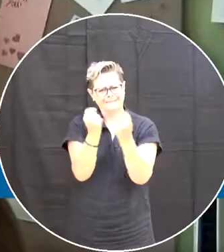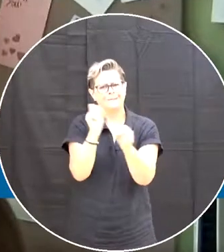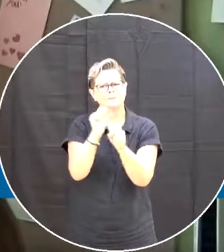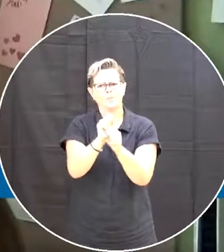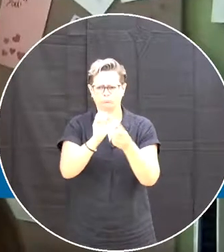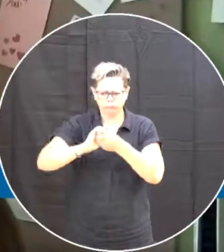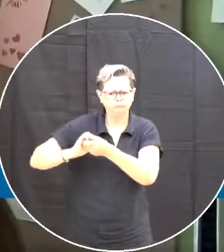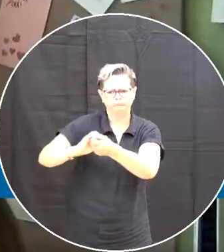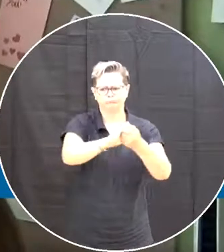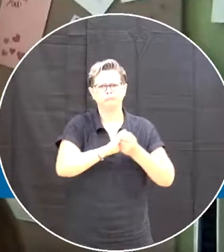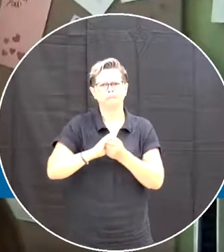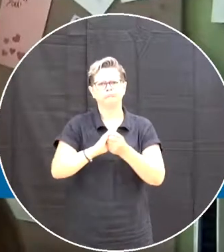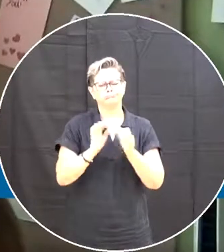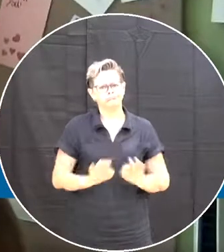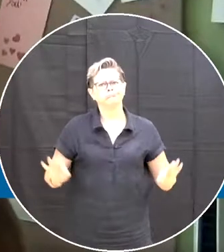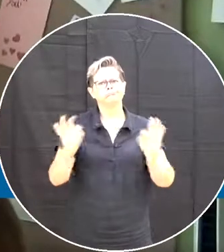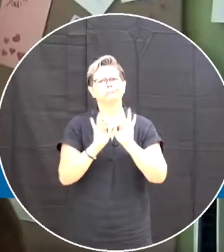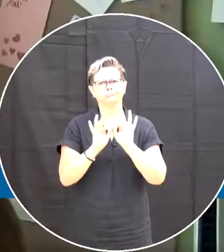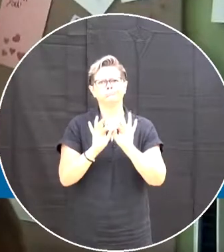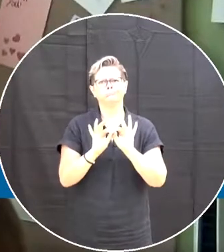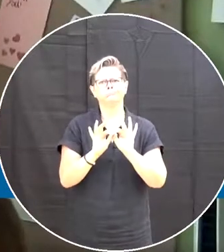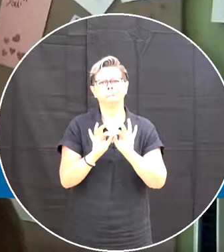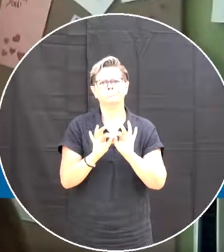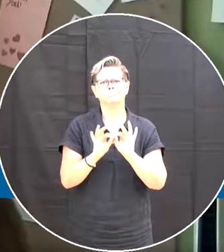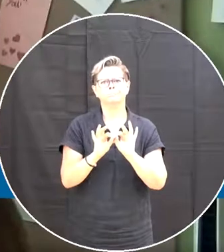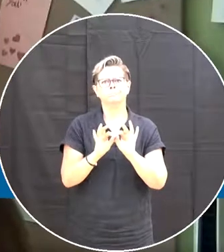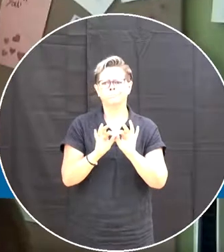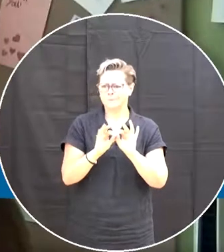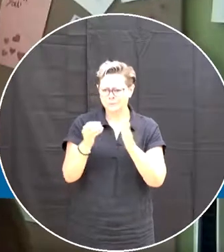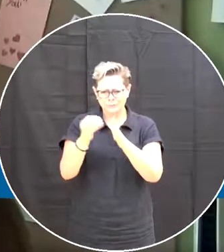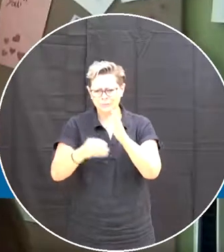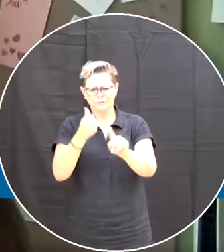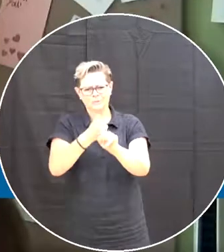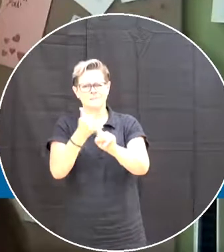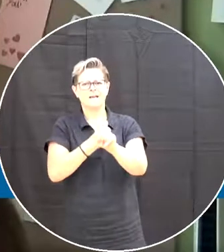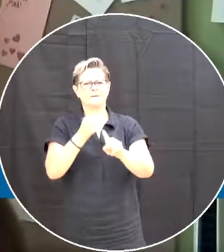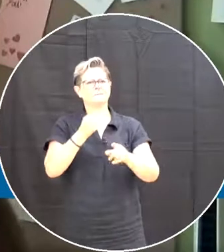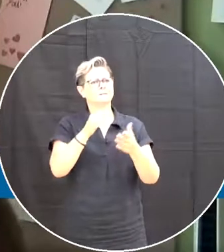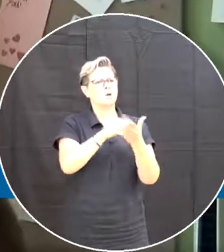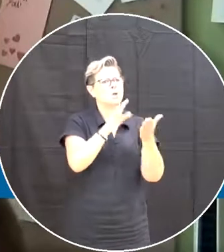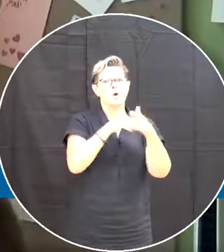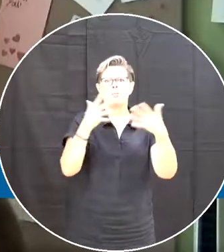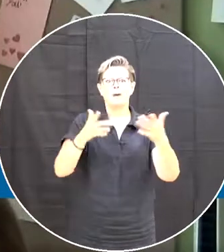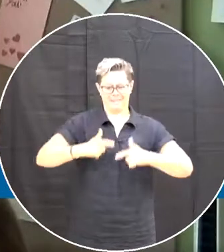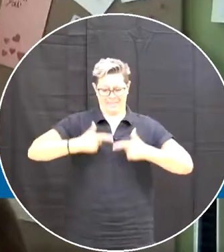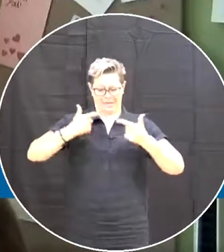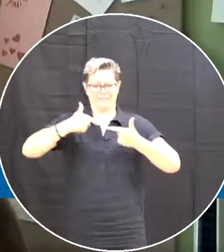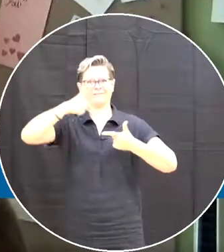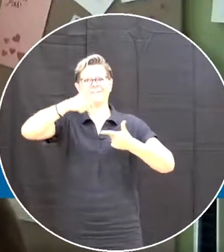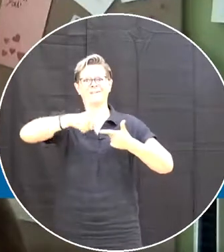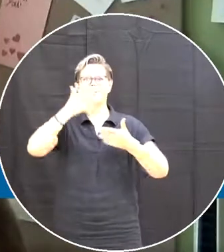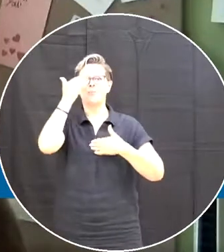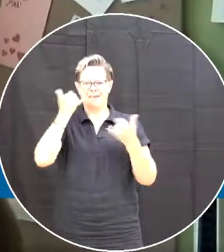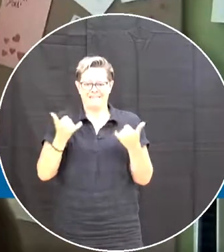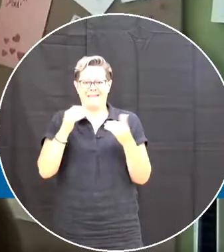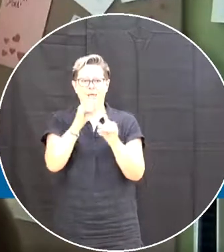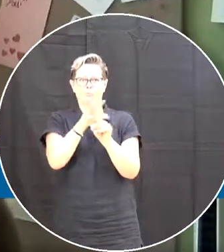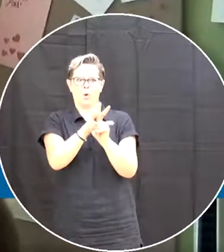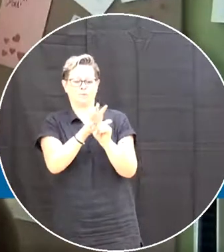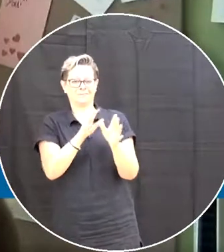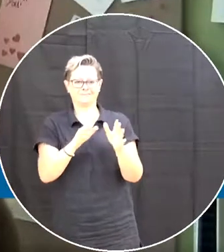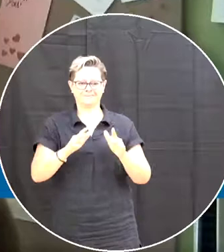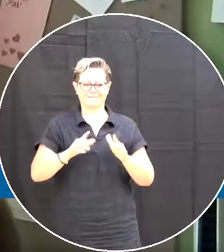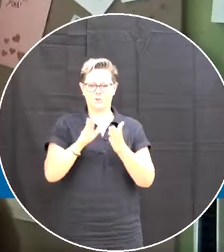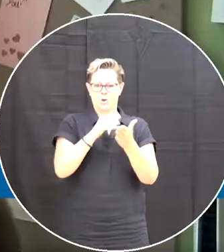They just They're already good at learning, good at life Because they're being exposed to that now And like I said,